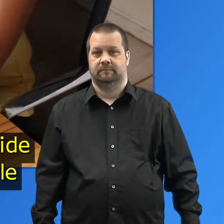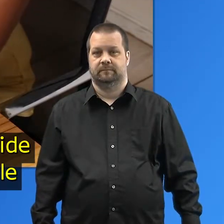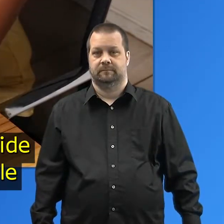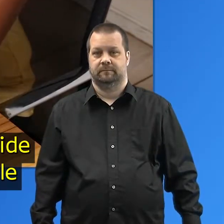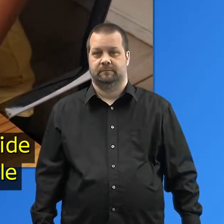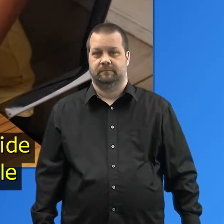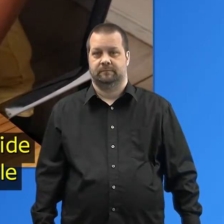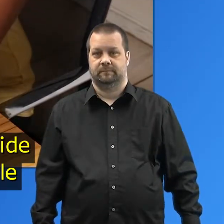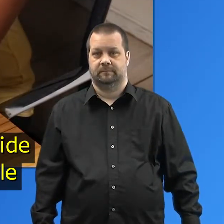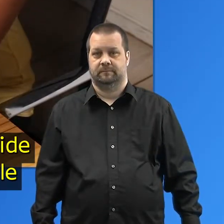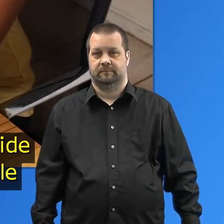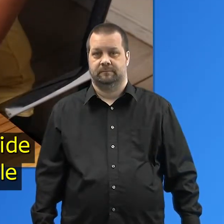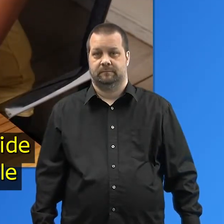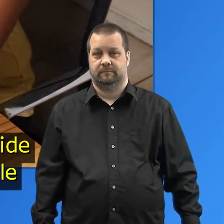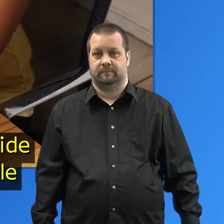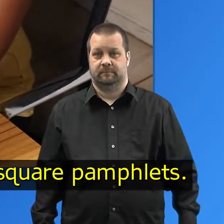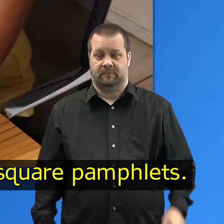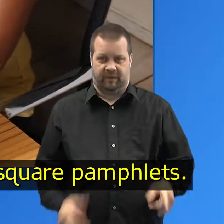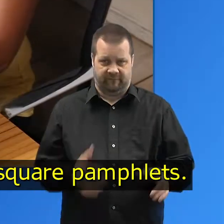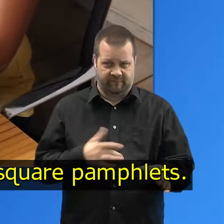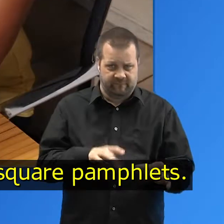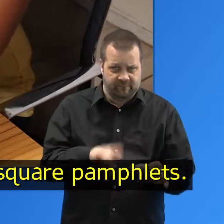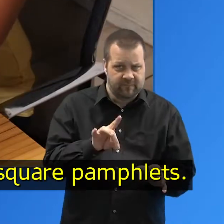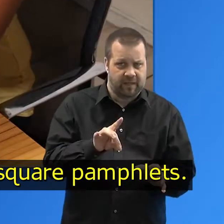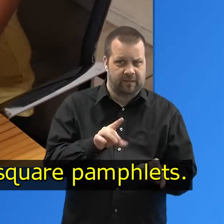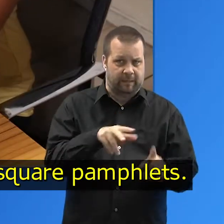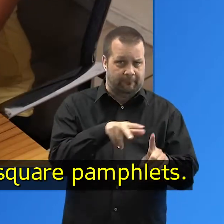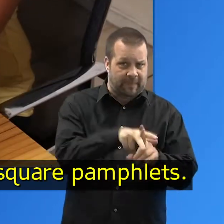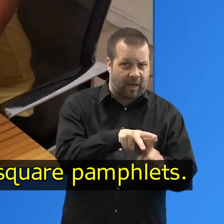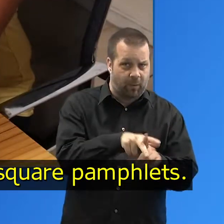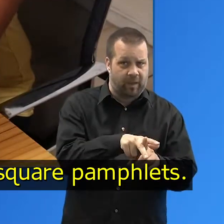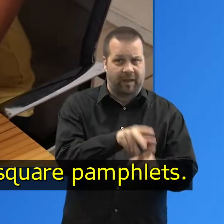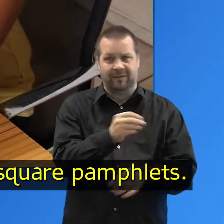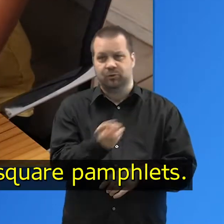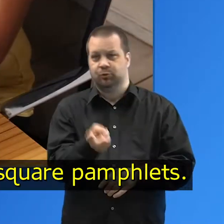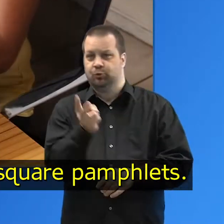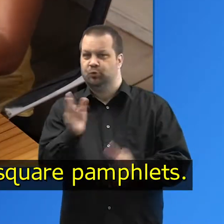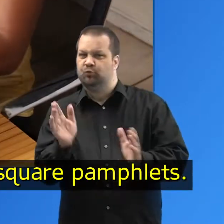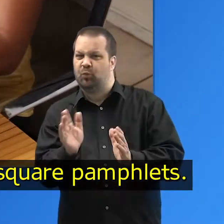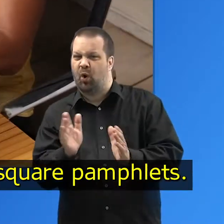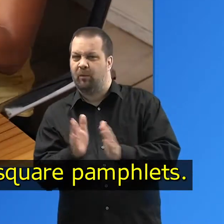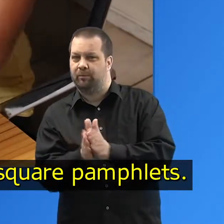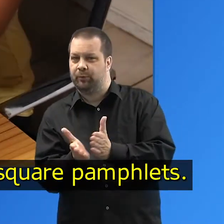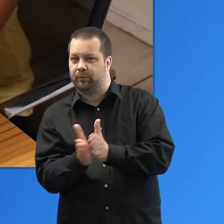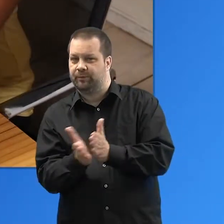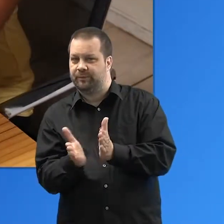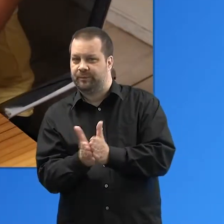feel inside for the power cable and two small square pamphlets.